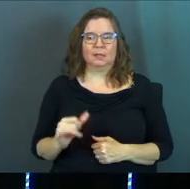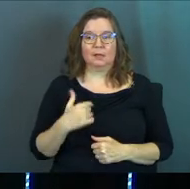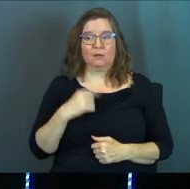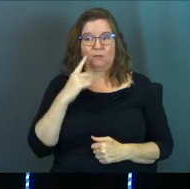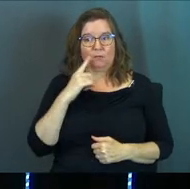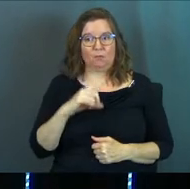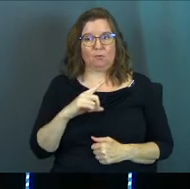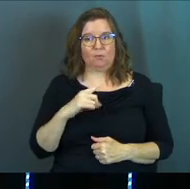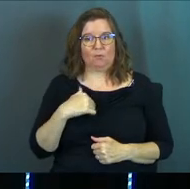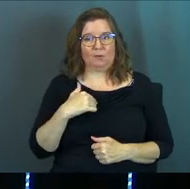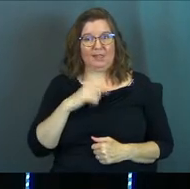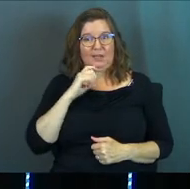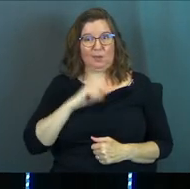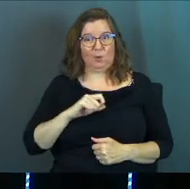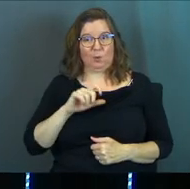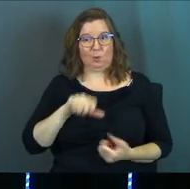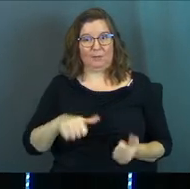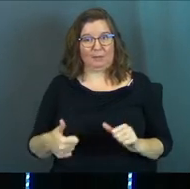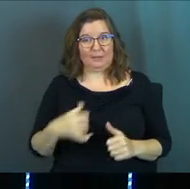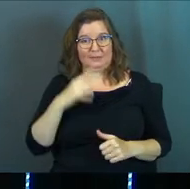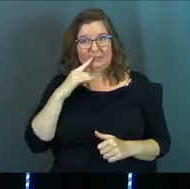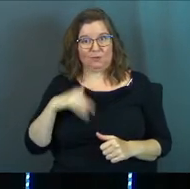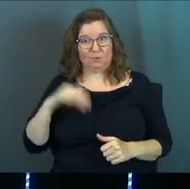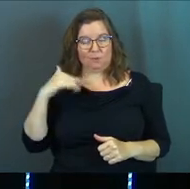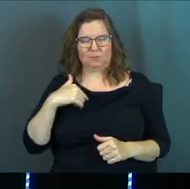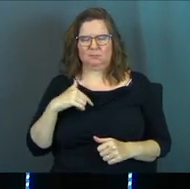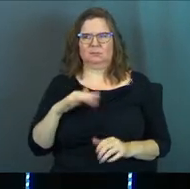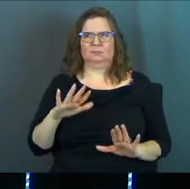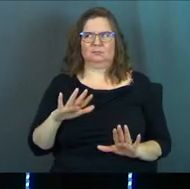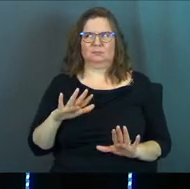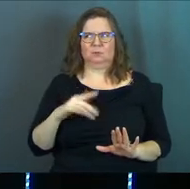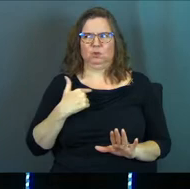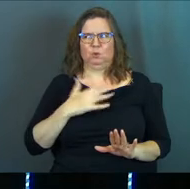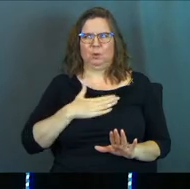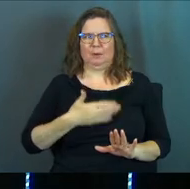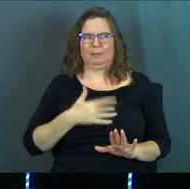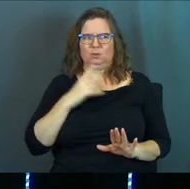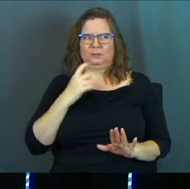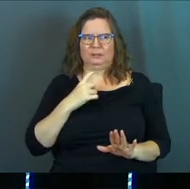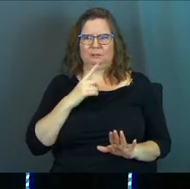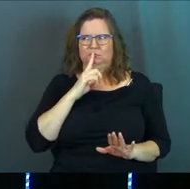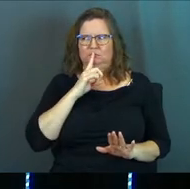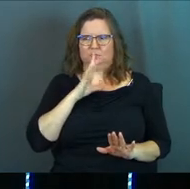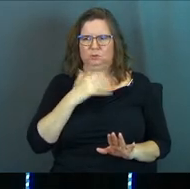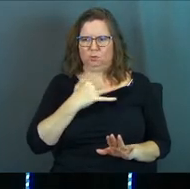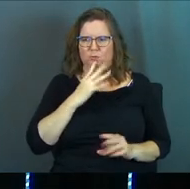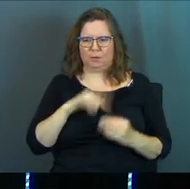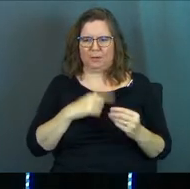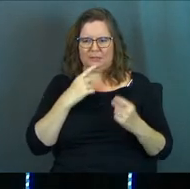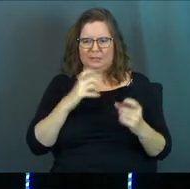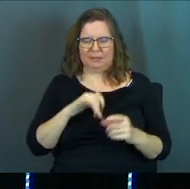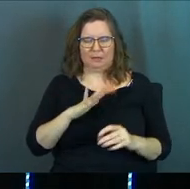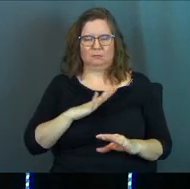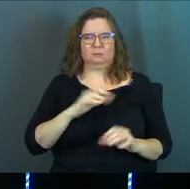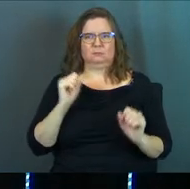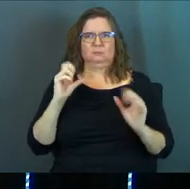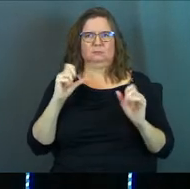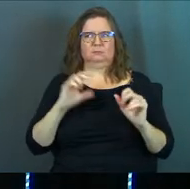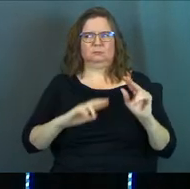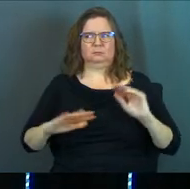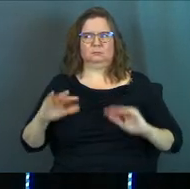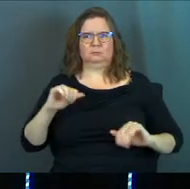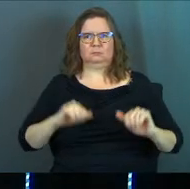It's like for like an old Baptist kid, it's like that's weird, dude. We don't do that. Like we don't talk about our sins like that.